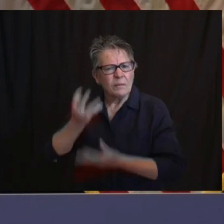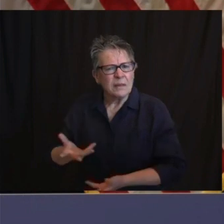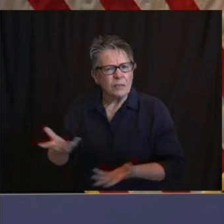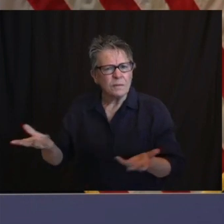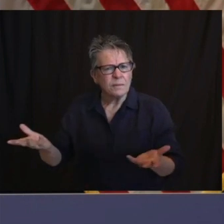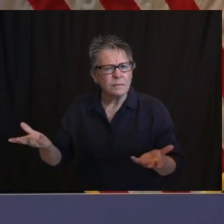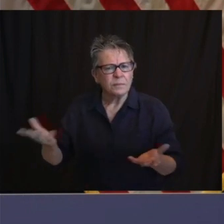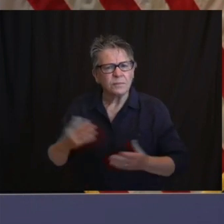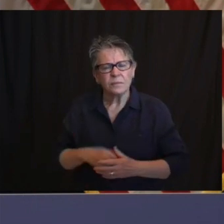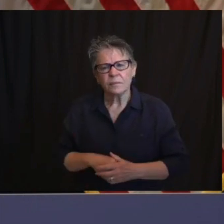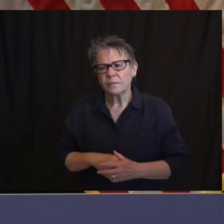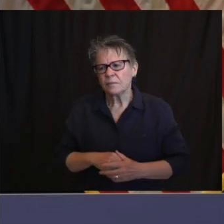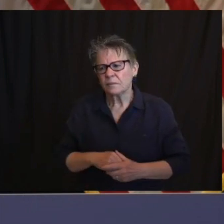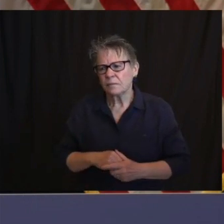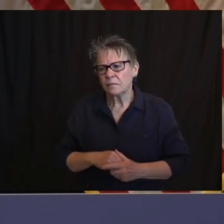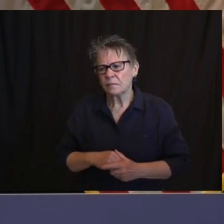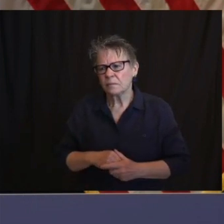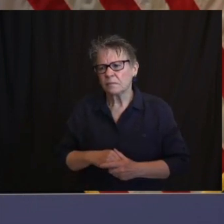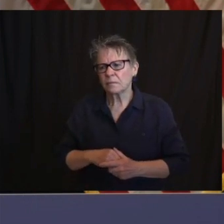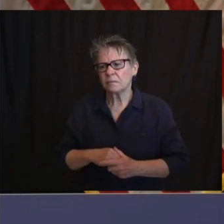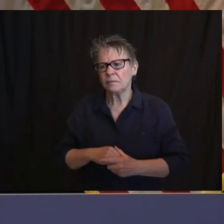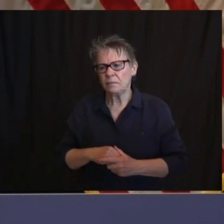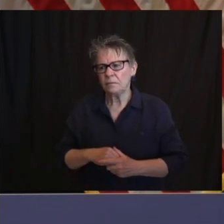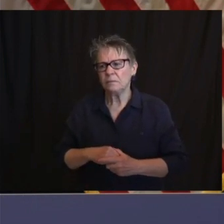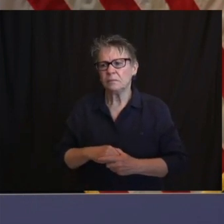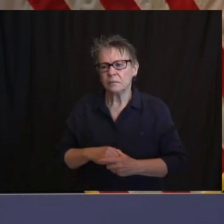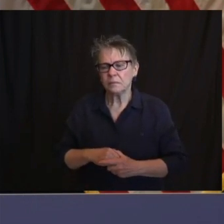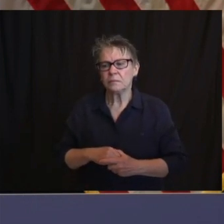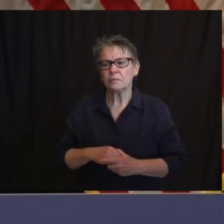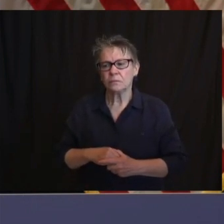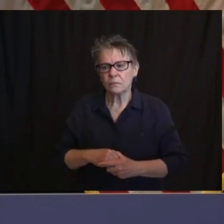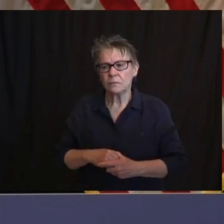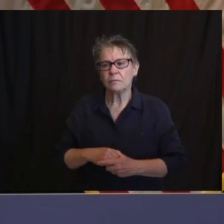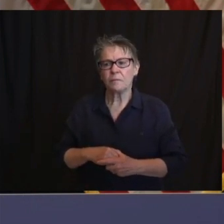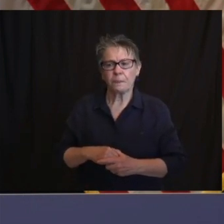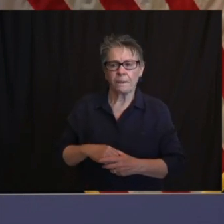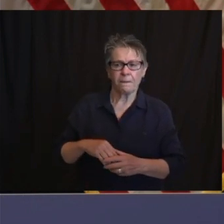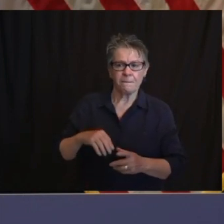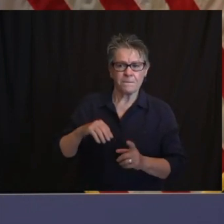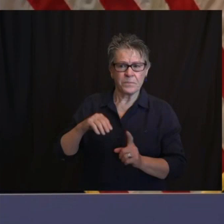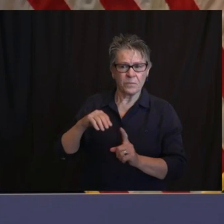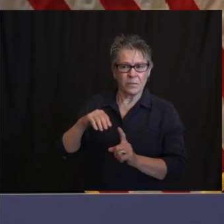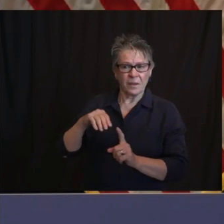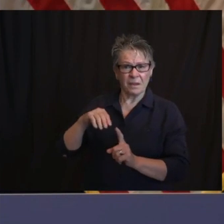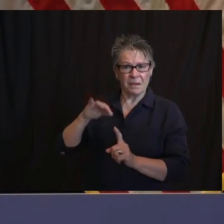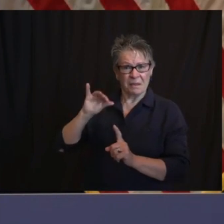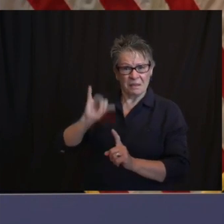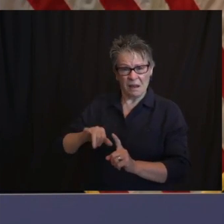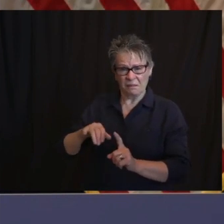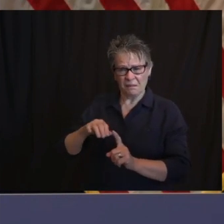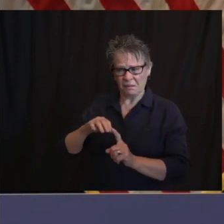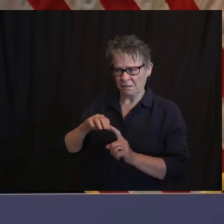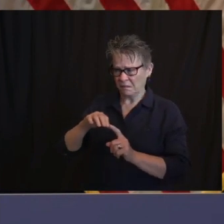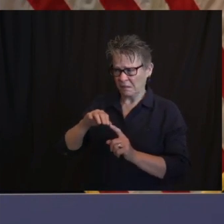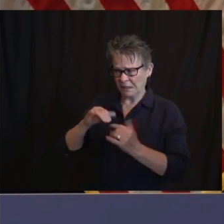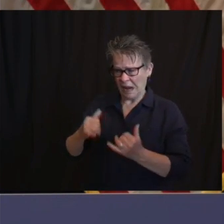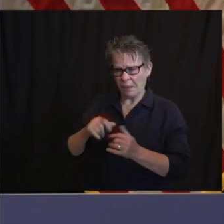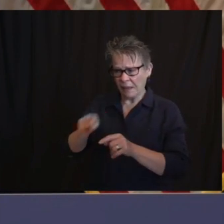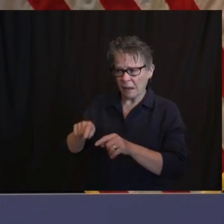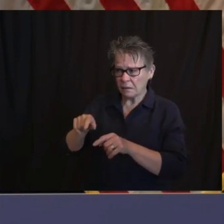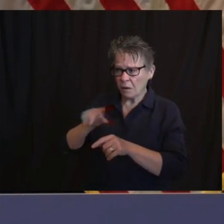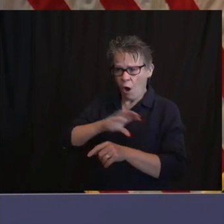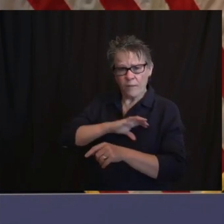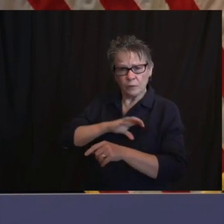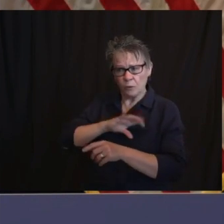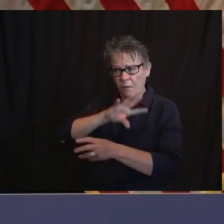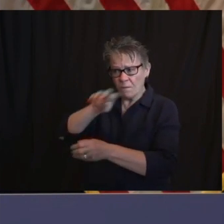of such officer-involved shootings. There are investigations, including one in the Sunbury Village section of Pemberton Township,